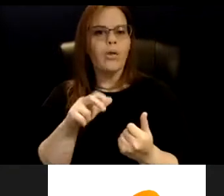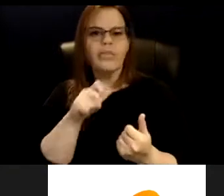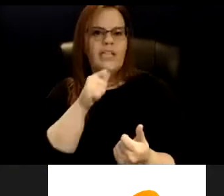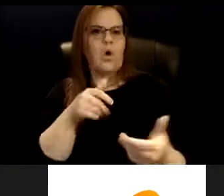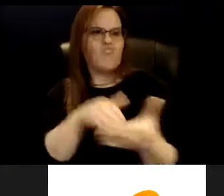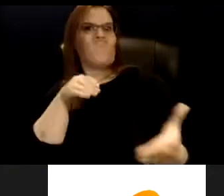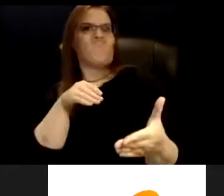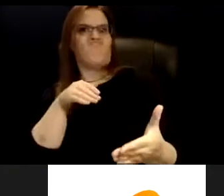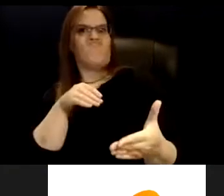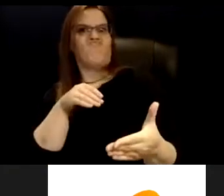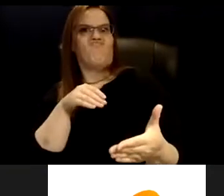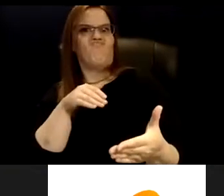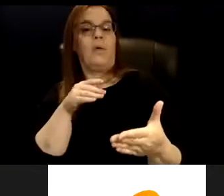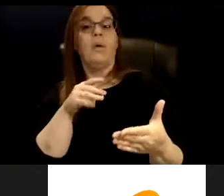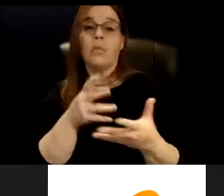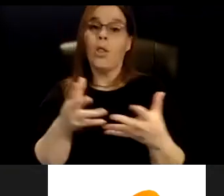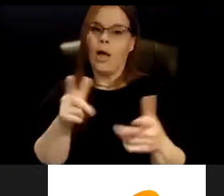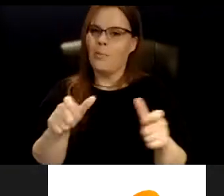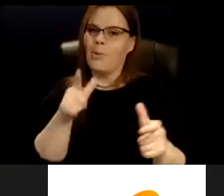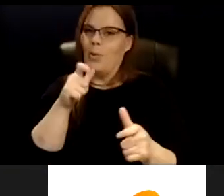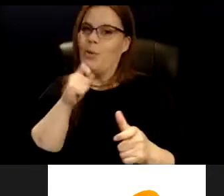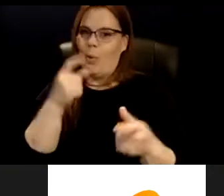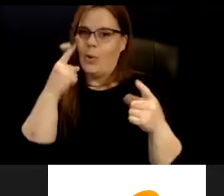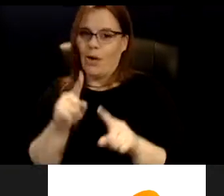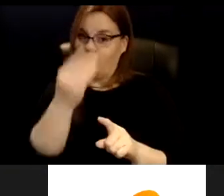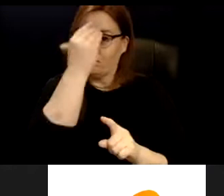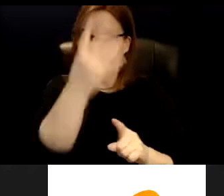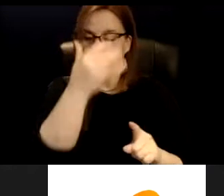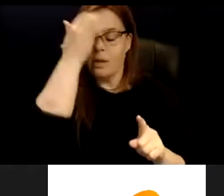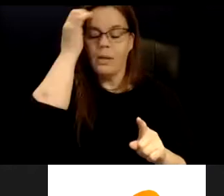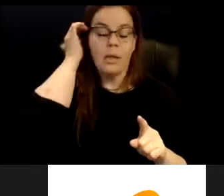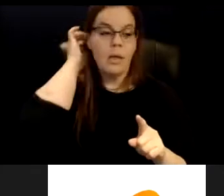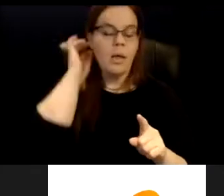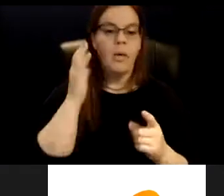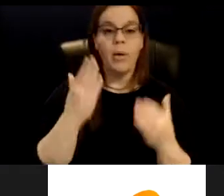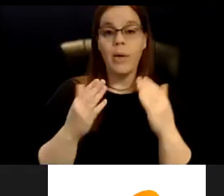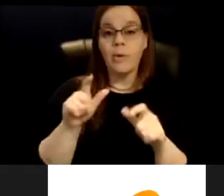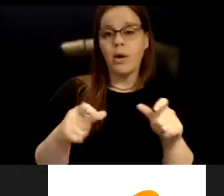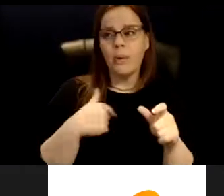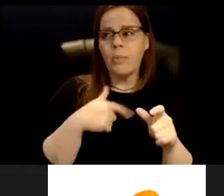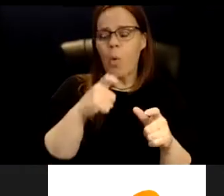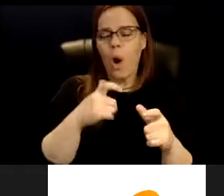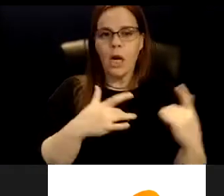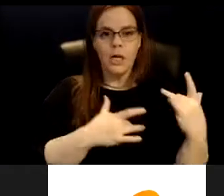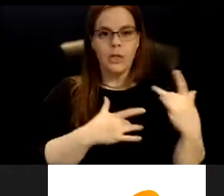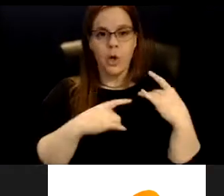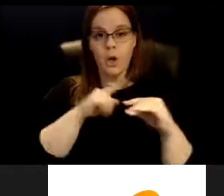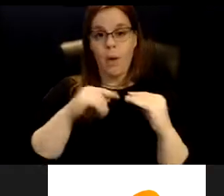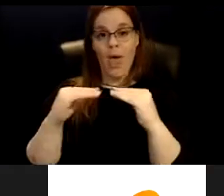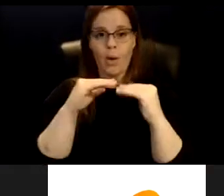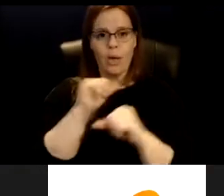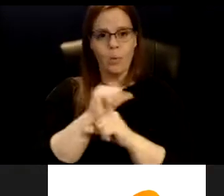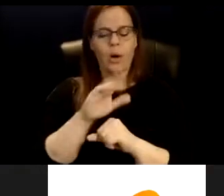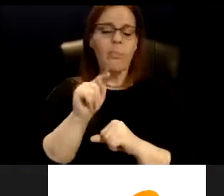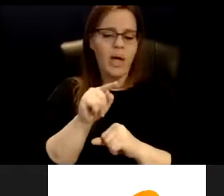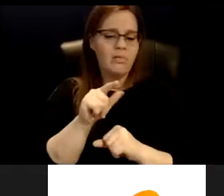And there are a lot of those folks. But in addition to that, there are folks who may be concerned about equity work, but they're not committed to it. And